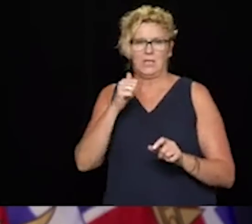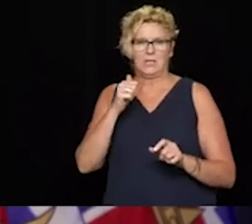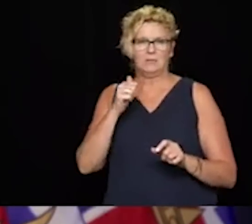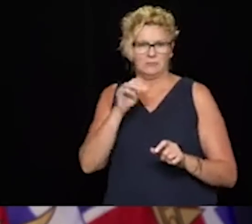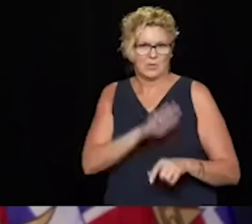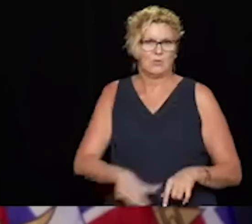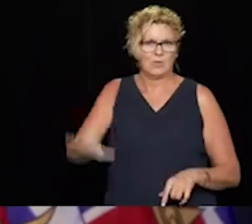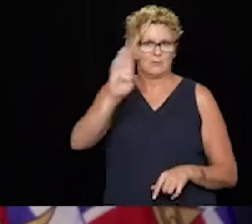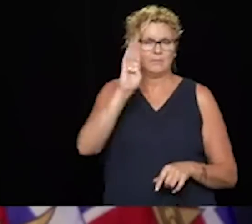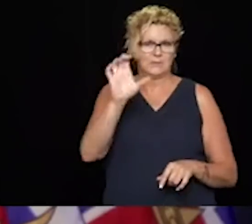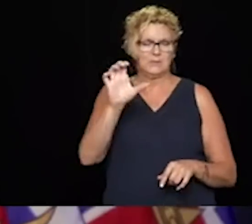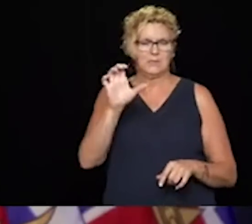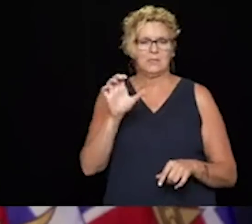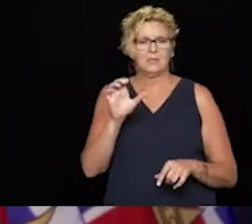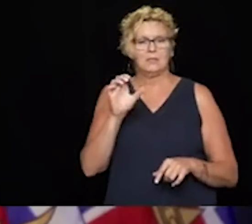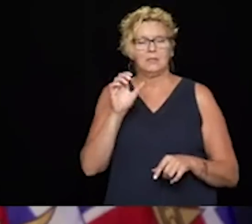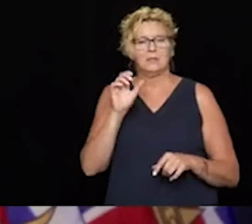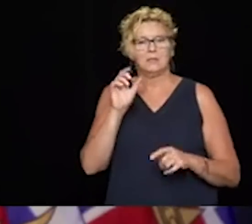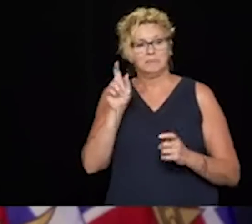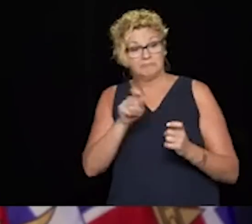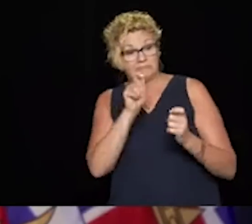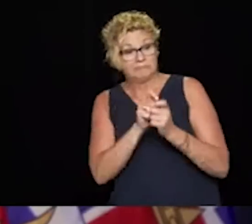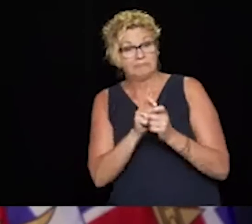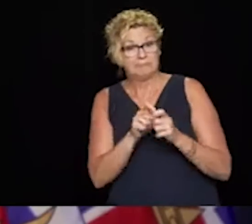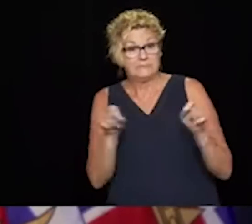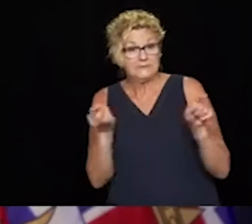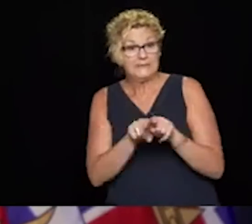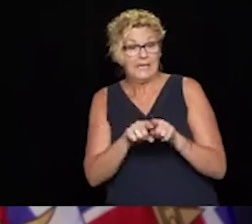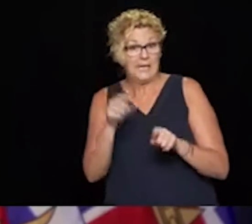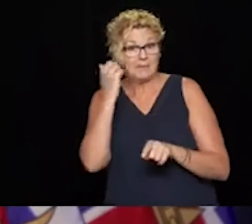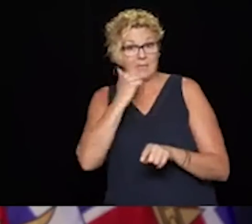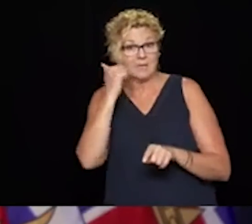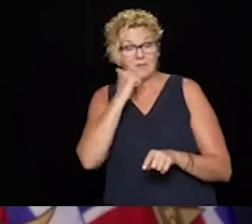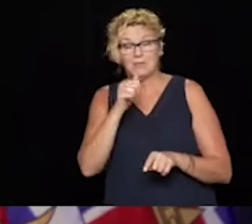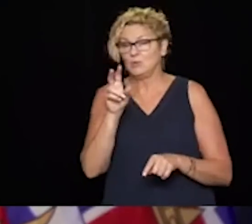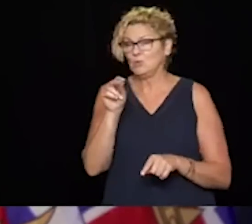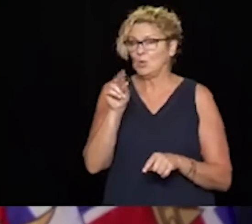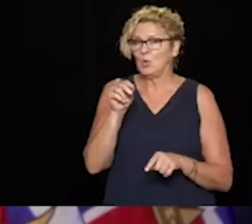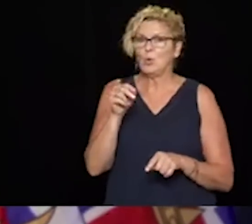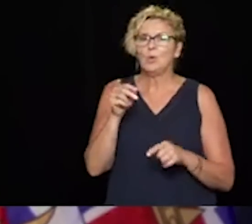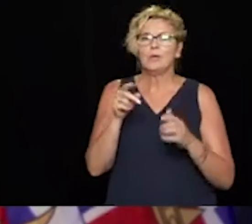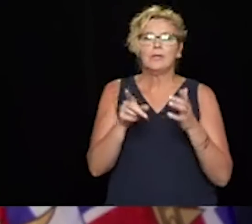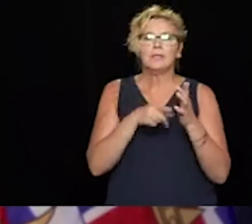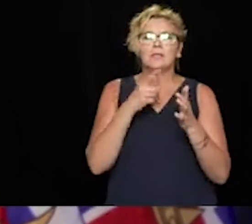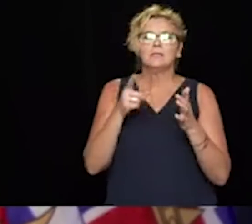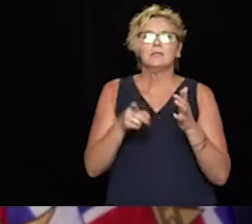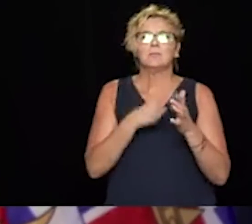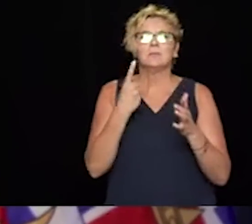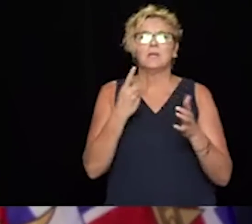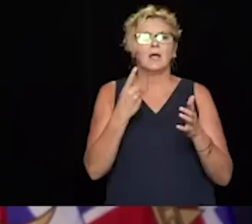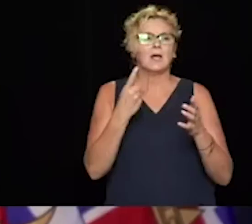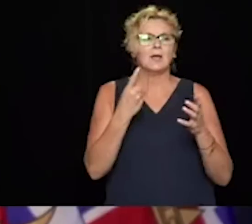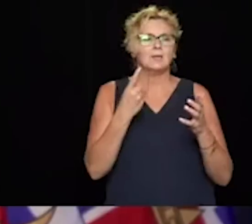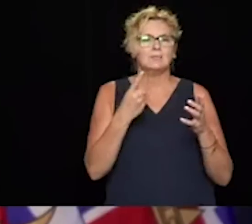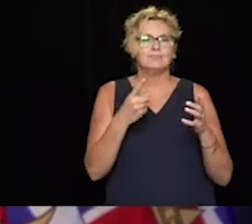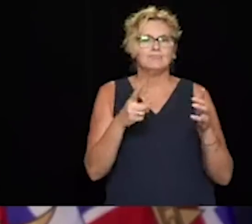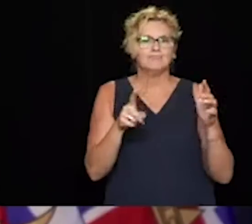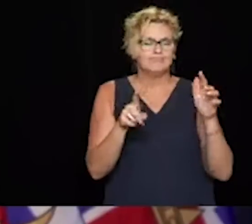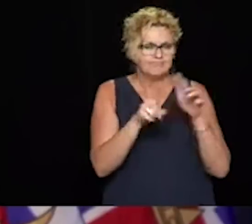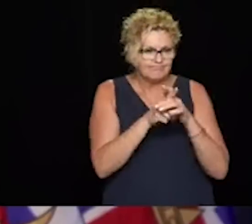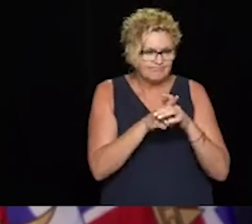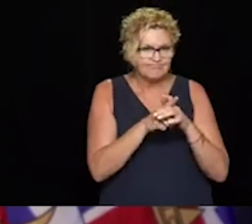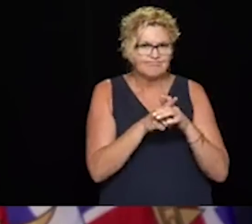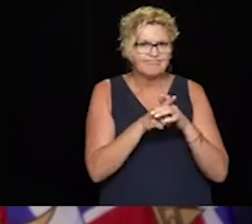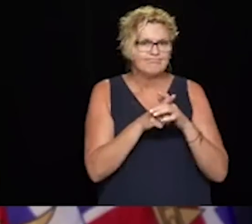day-by-day, it changes a little bit because there are some of the machines that we use where there has been challenges getting some of the reagents,